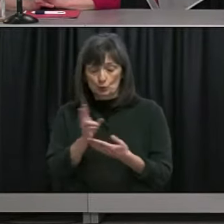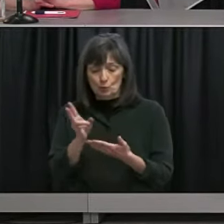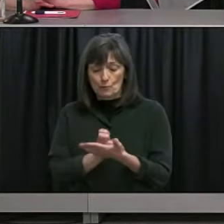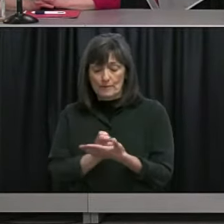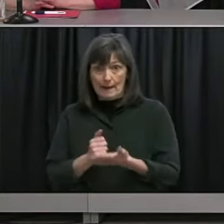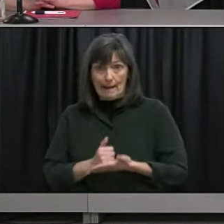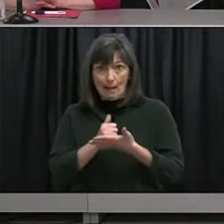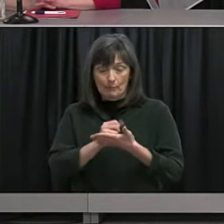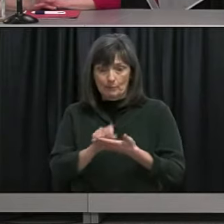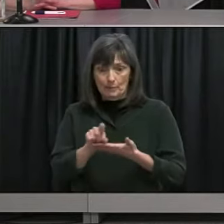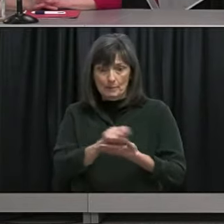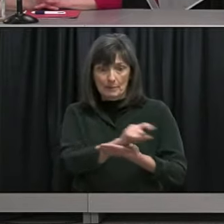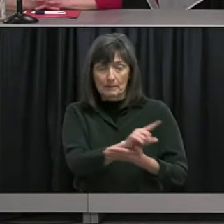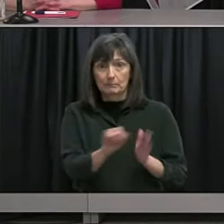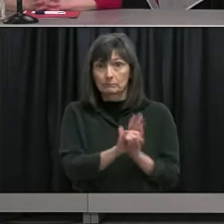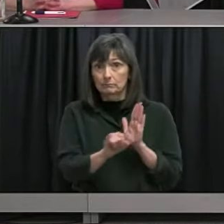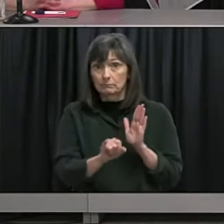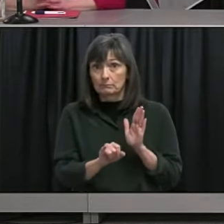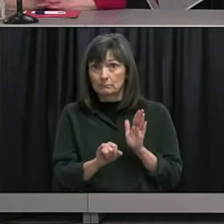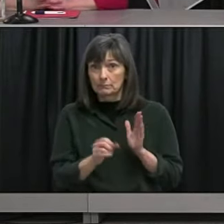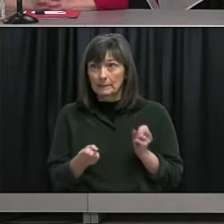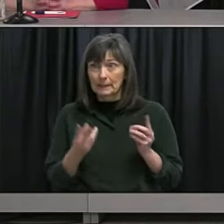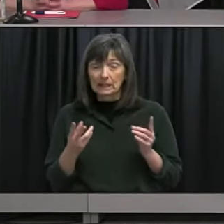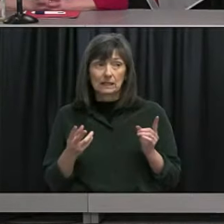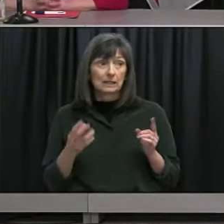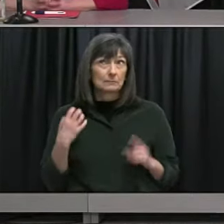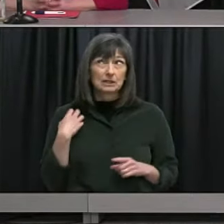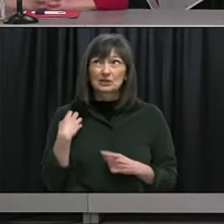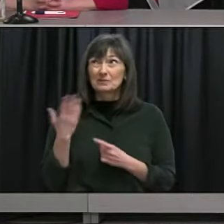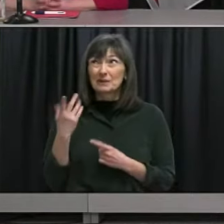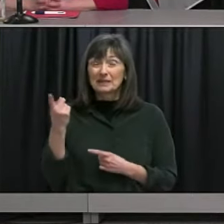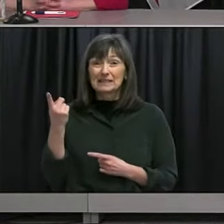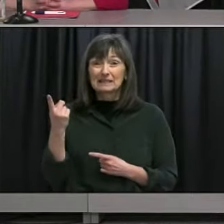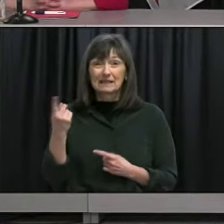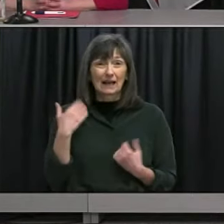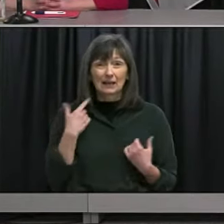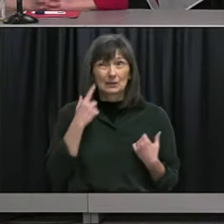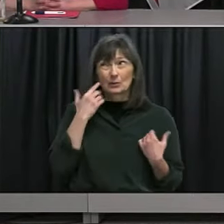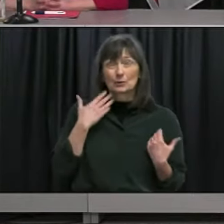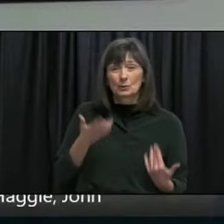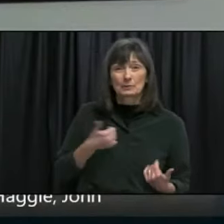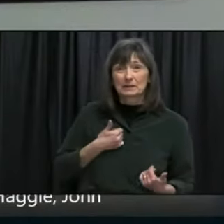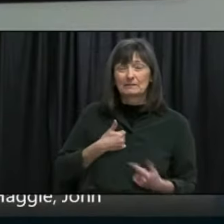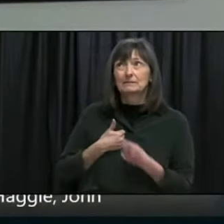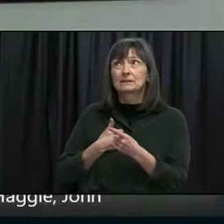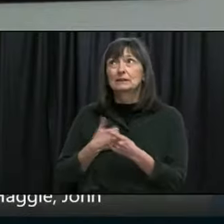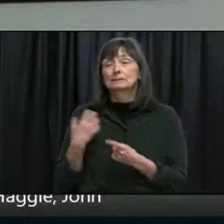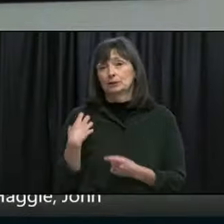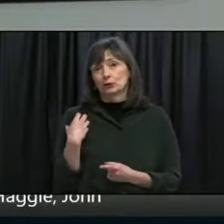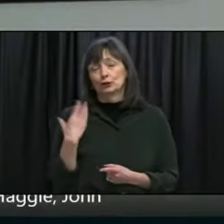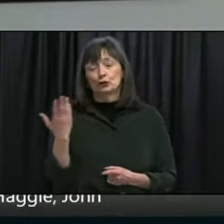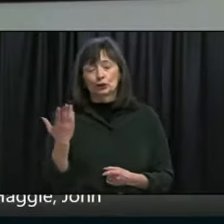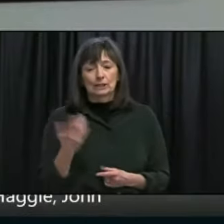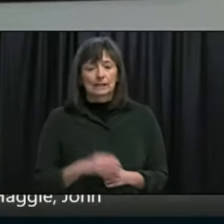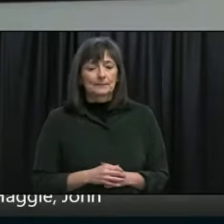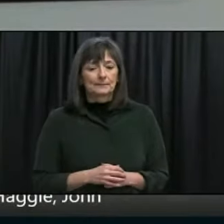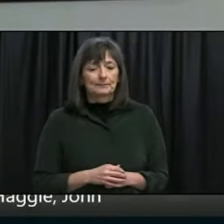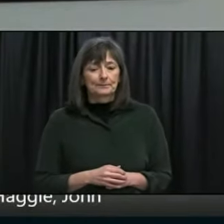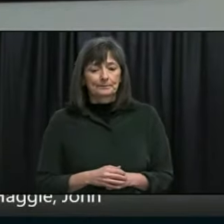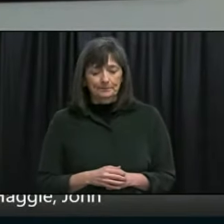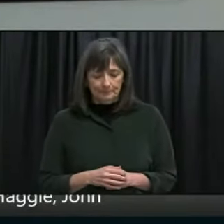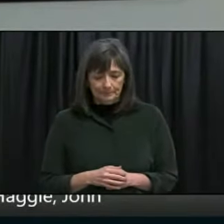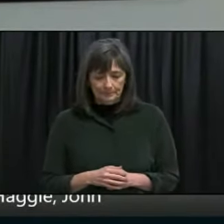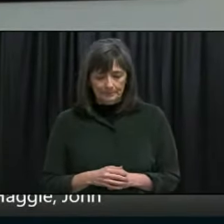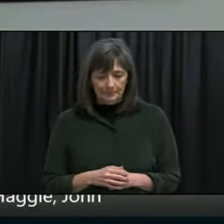for the minister I don't know if you have that information no thank you Jody we know that